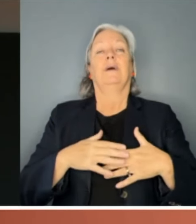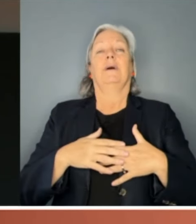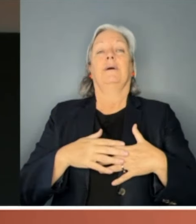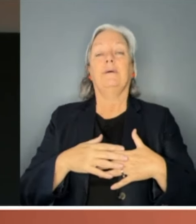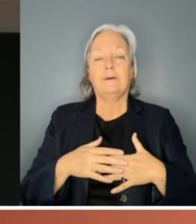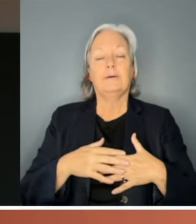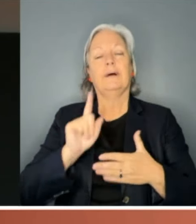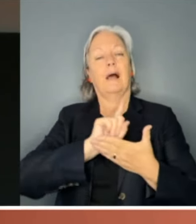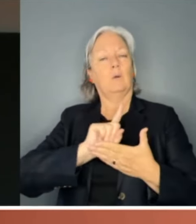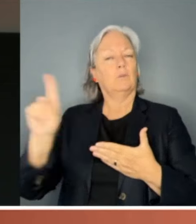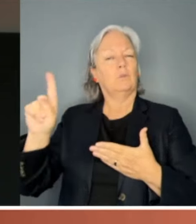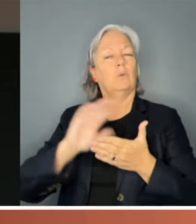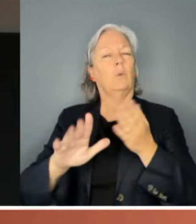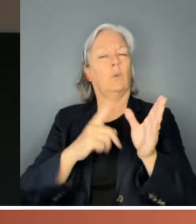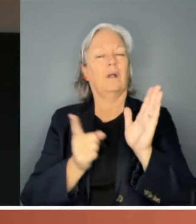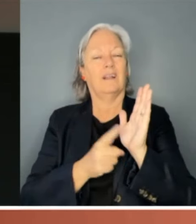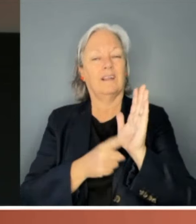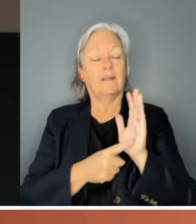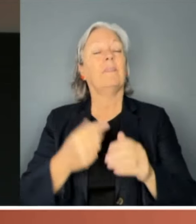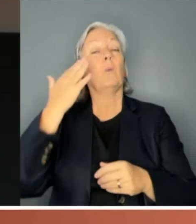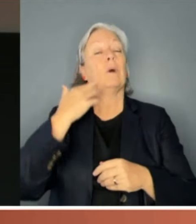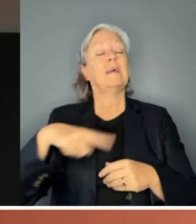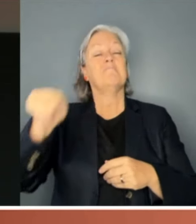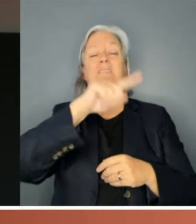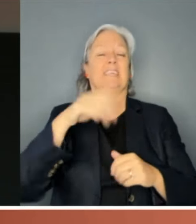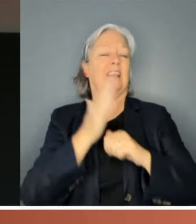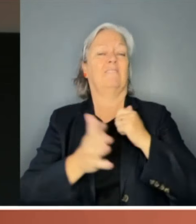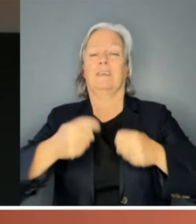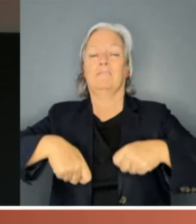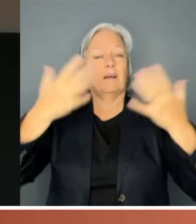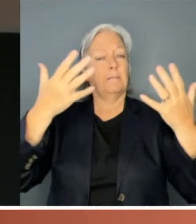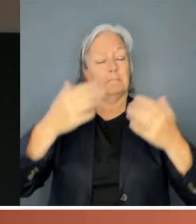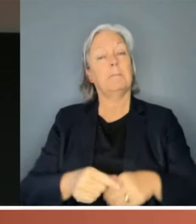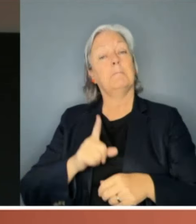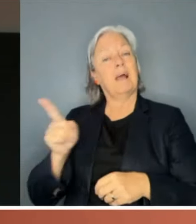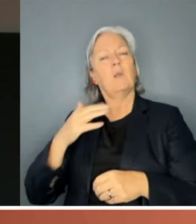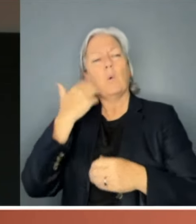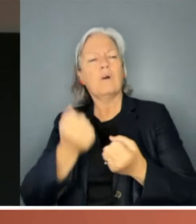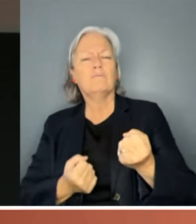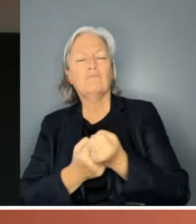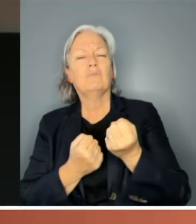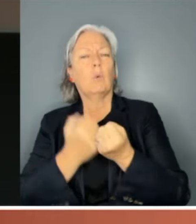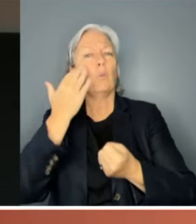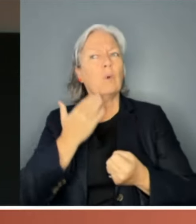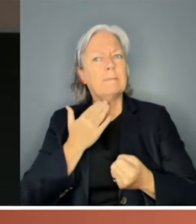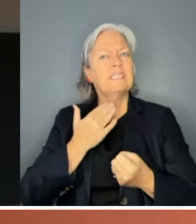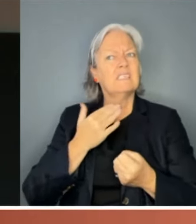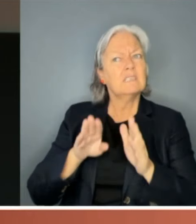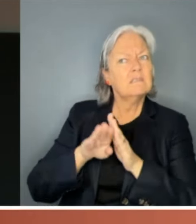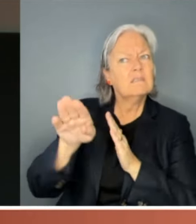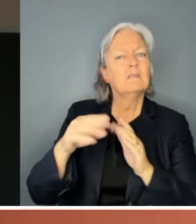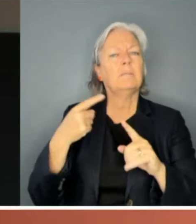women hadn't held back as Menzies was known to be a keen supporter of women's progress and political participation.